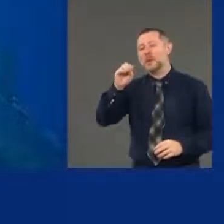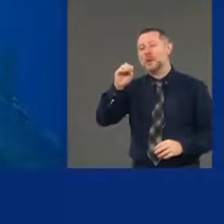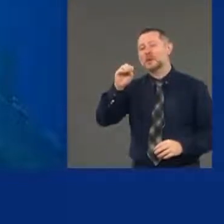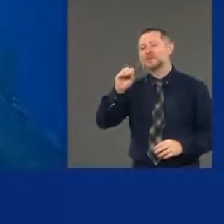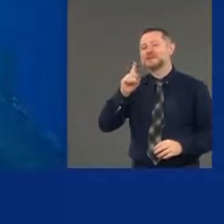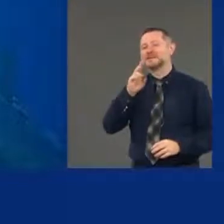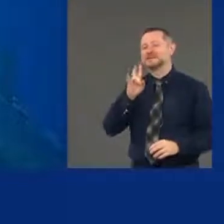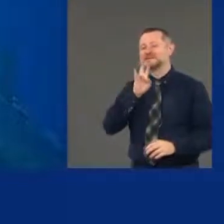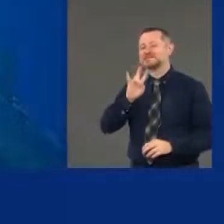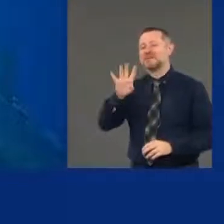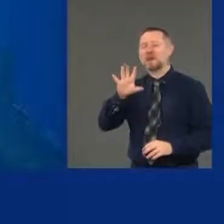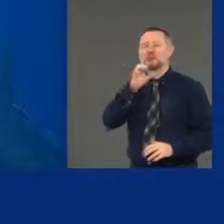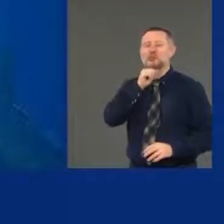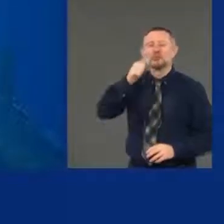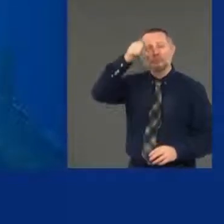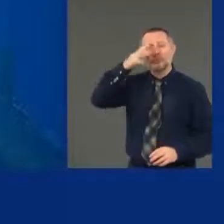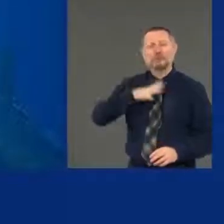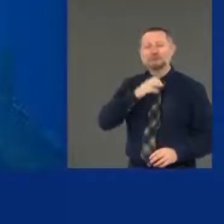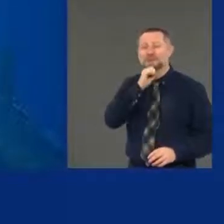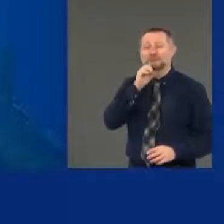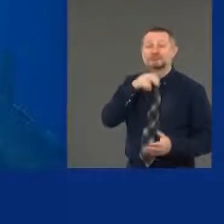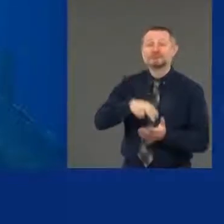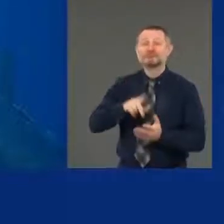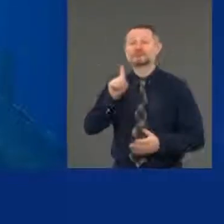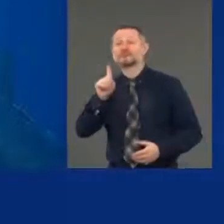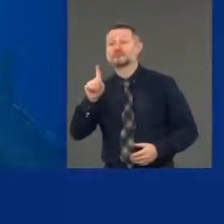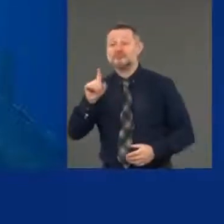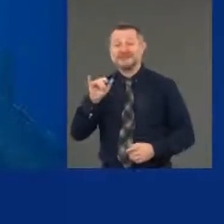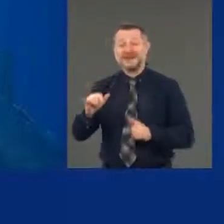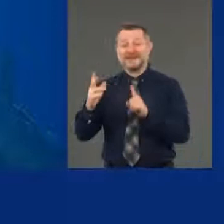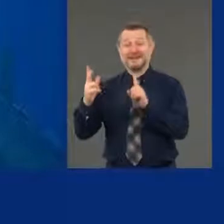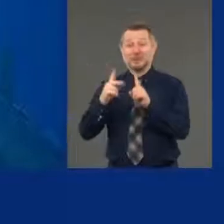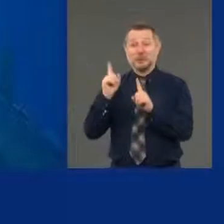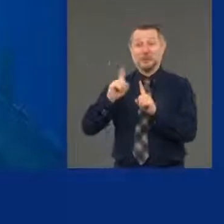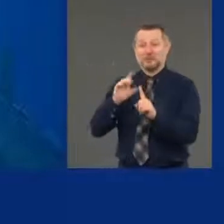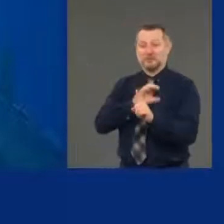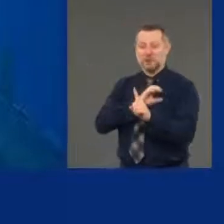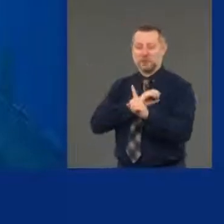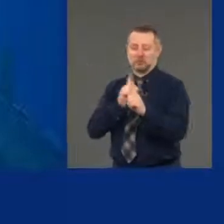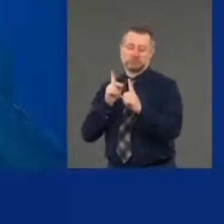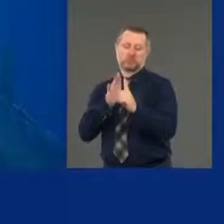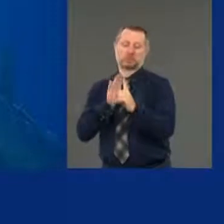protesting and is knocked to the ground by police.